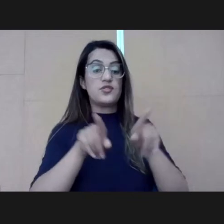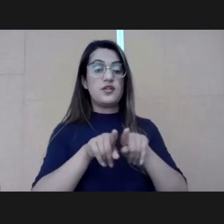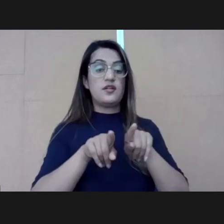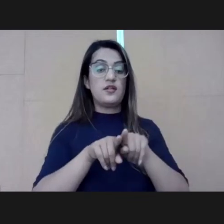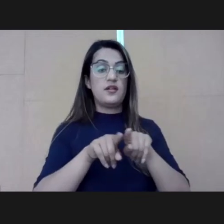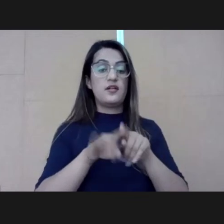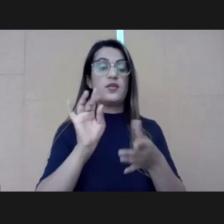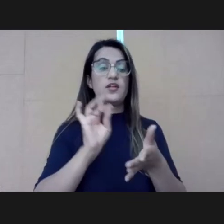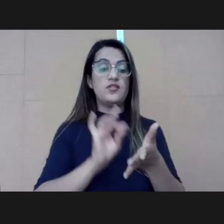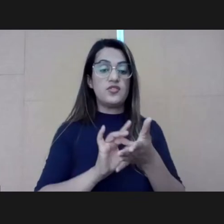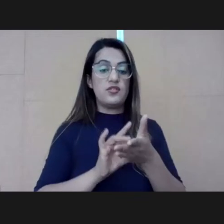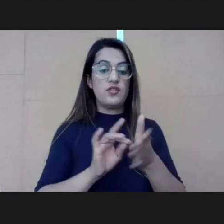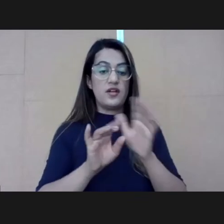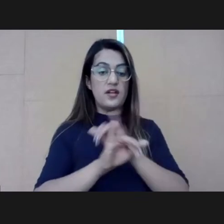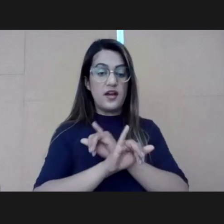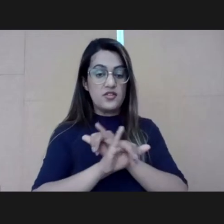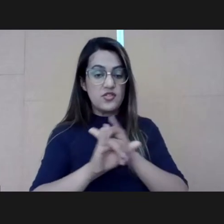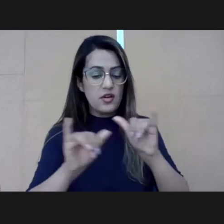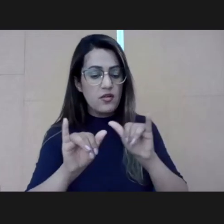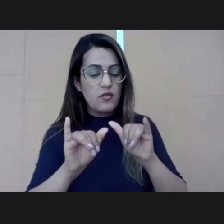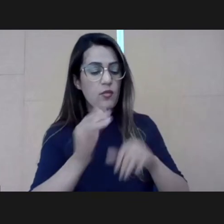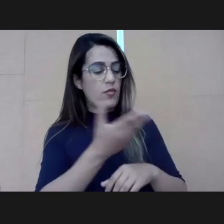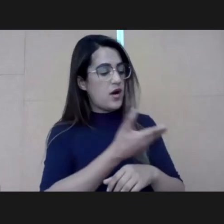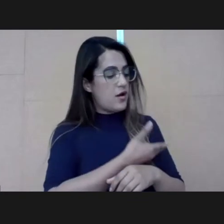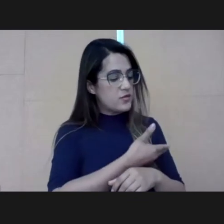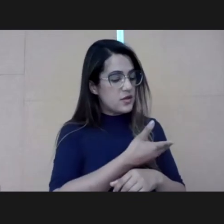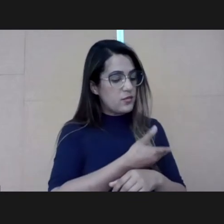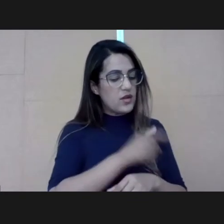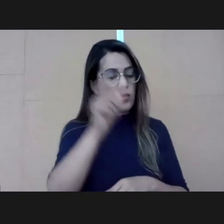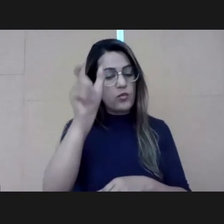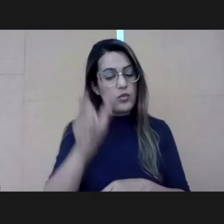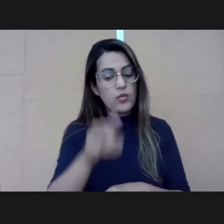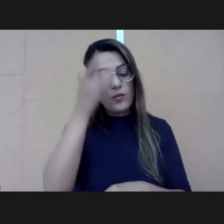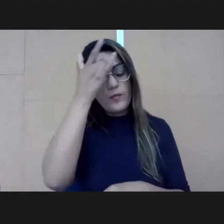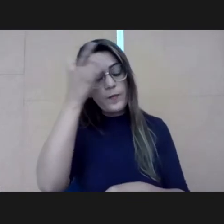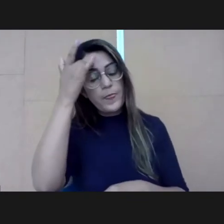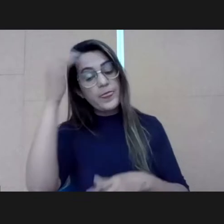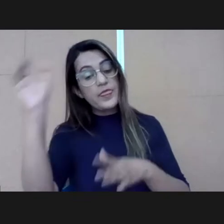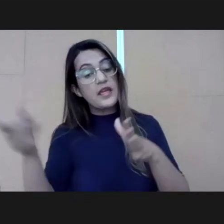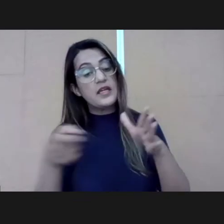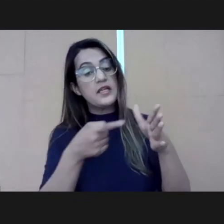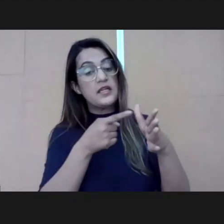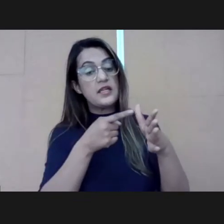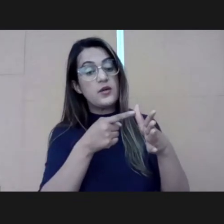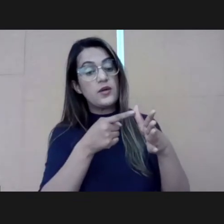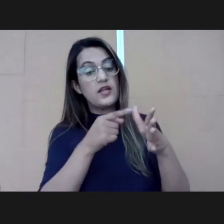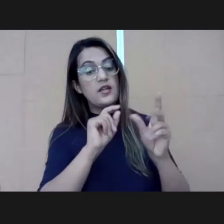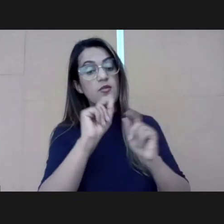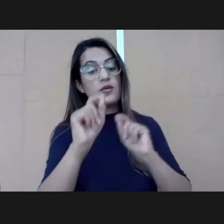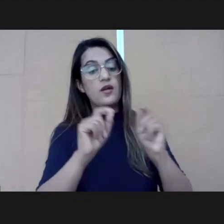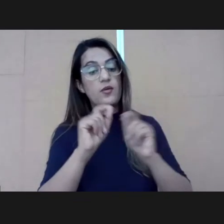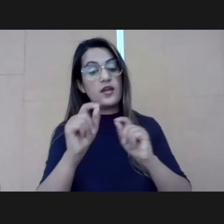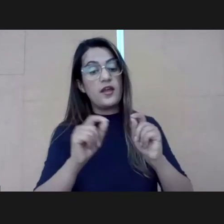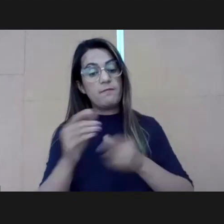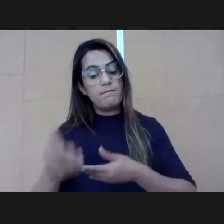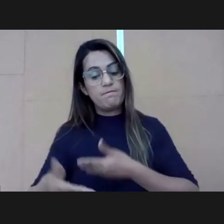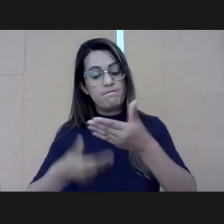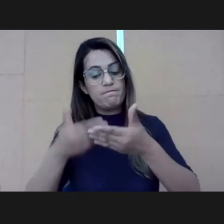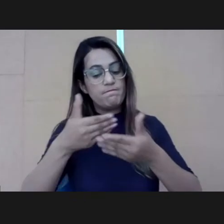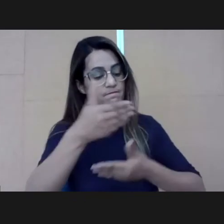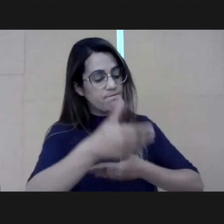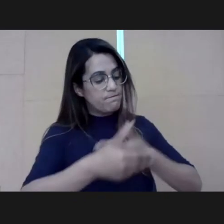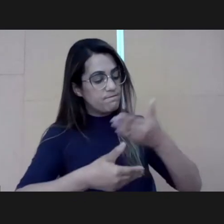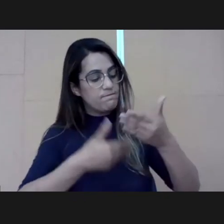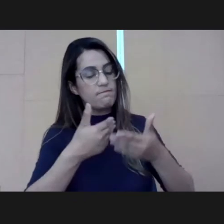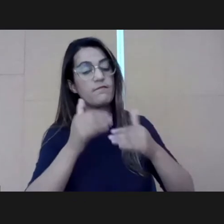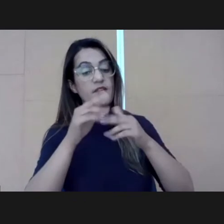really a superpower. And then the fifth superpower would be collaboration. So even though we have technology between us, the ability to reach out to